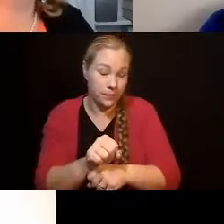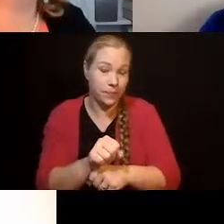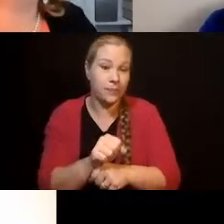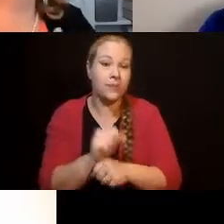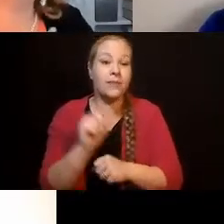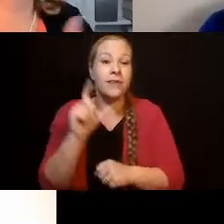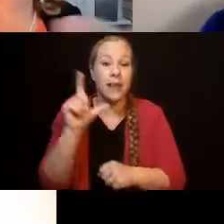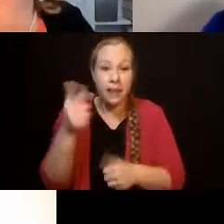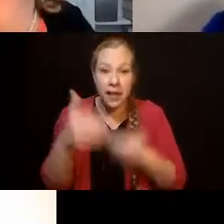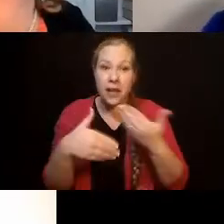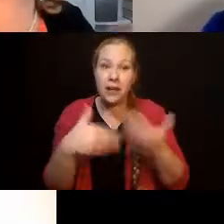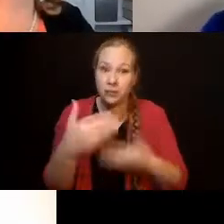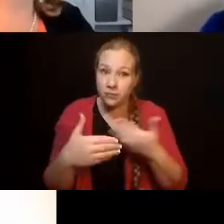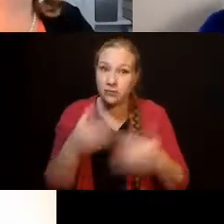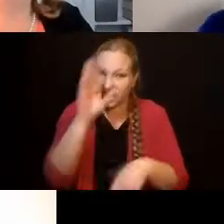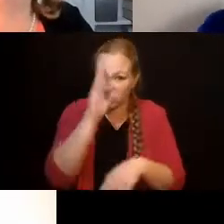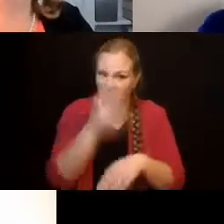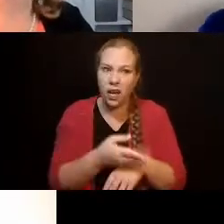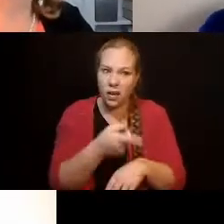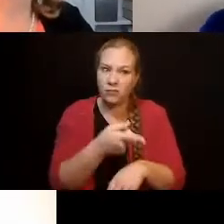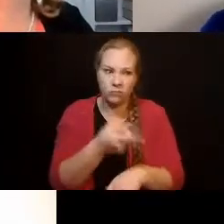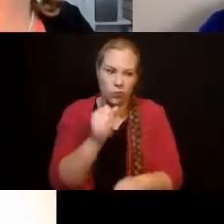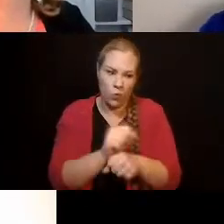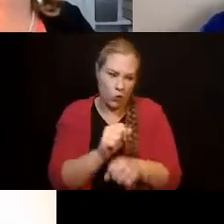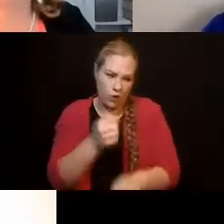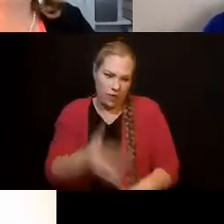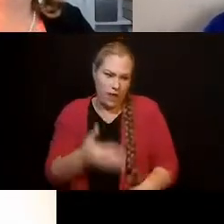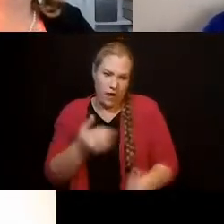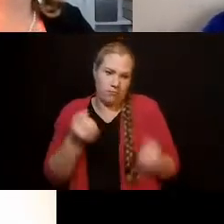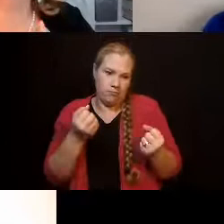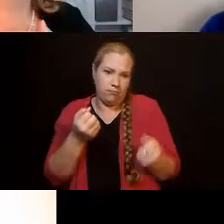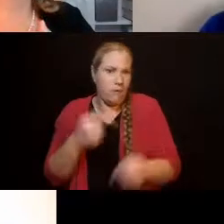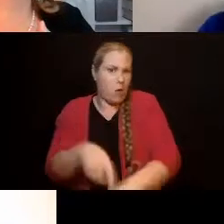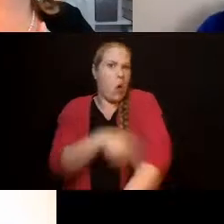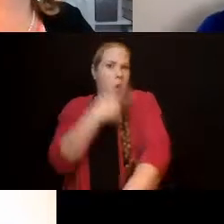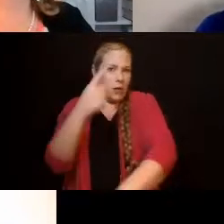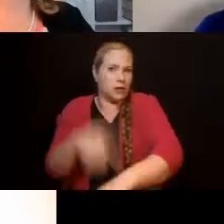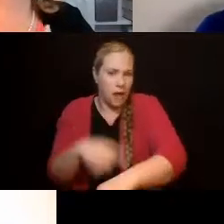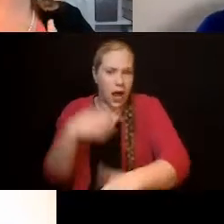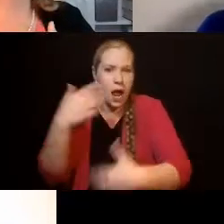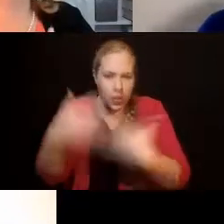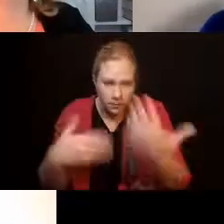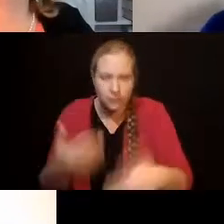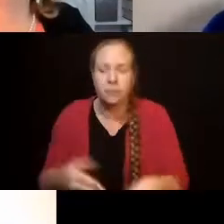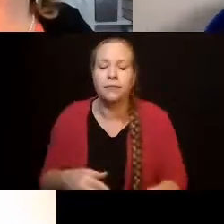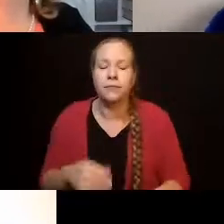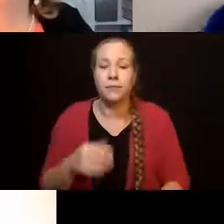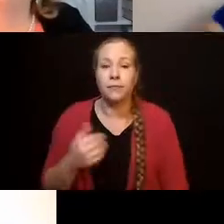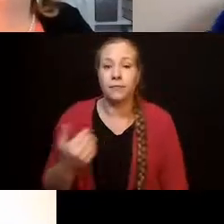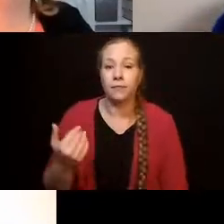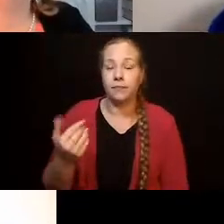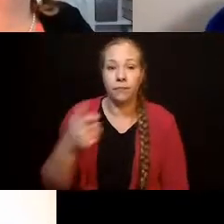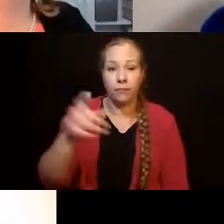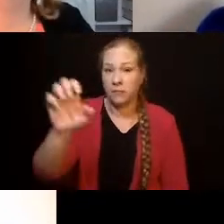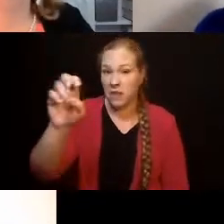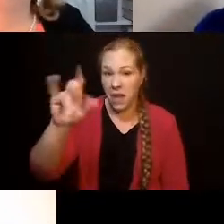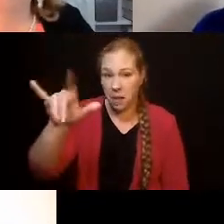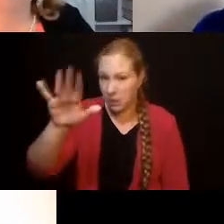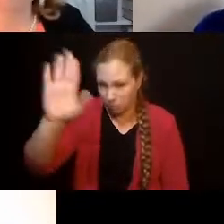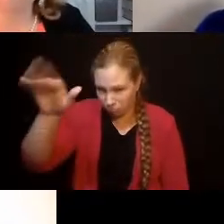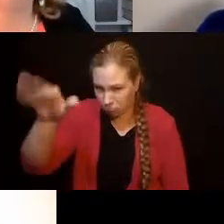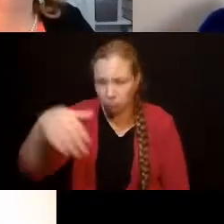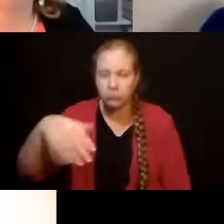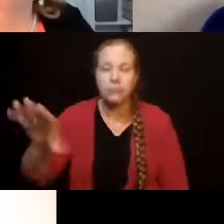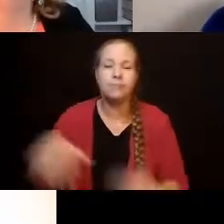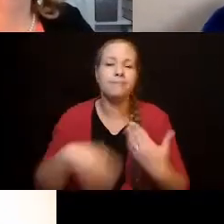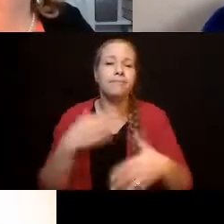with his job as he'd been doing it for a long time. Now, we're in November, Jesse's not going to go back to work until at